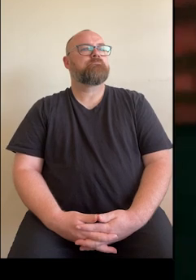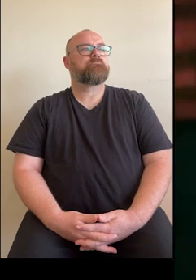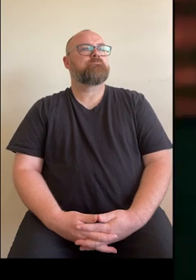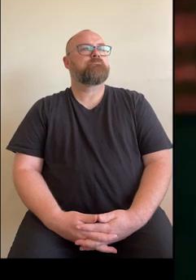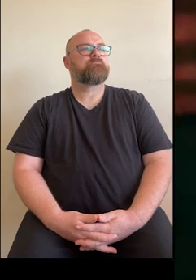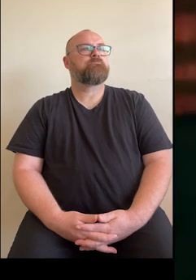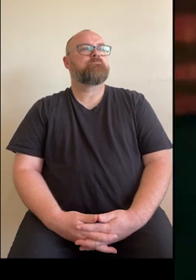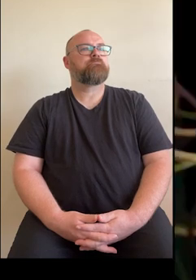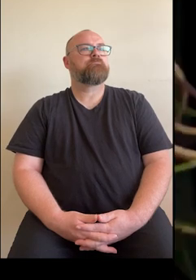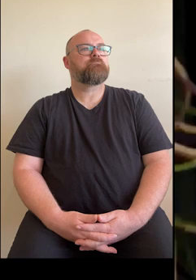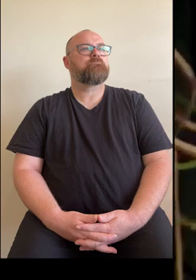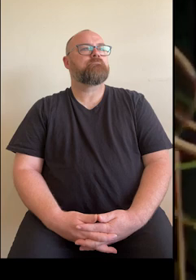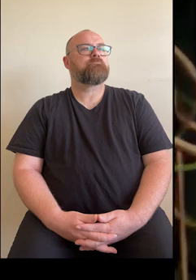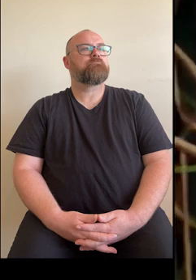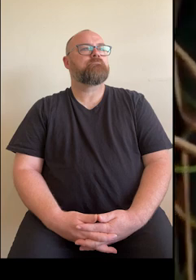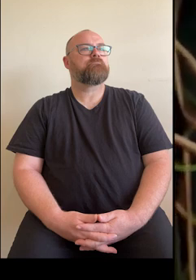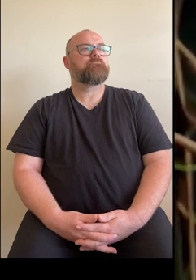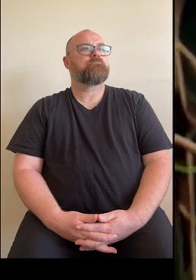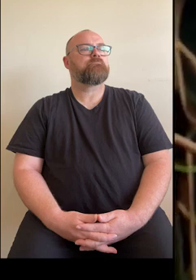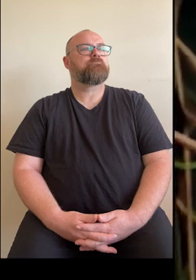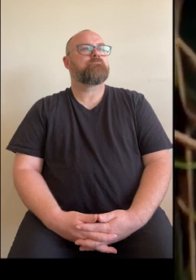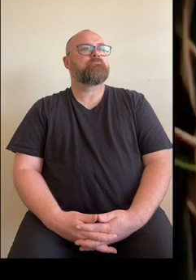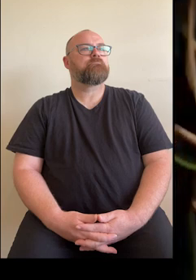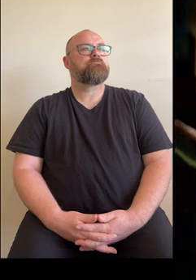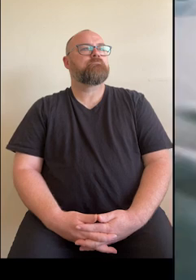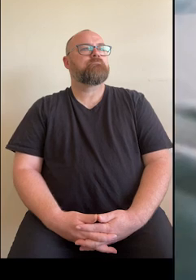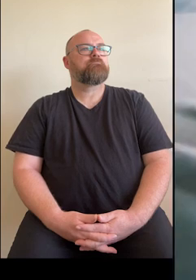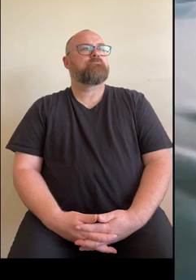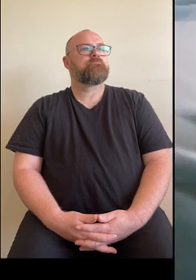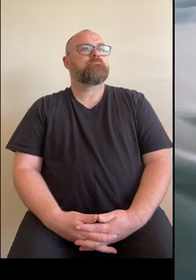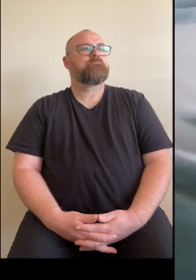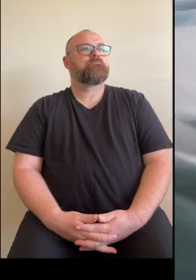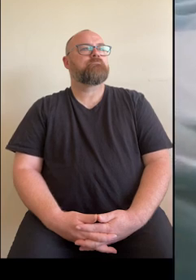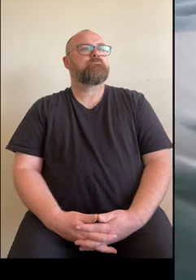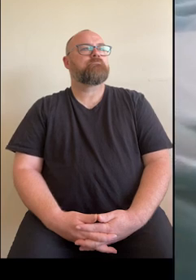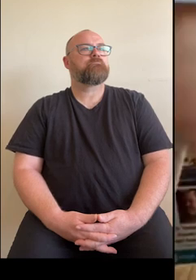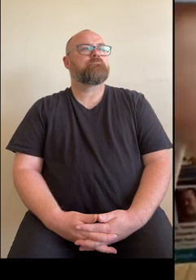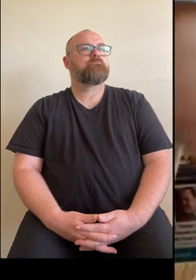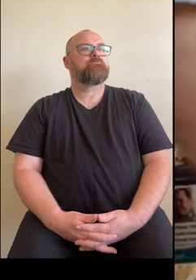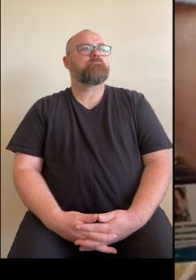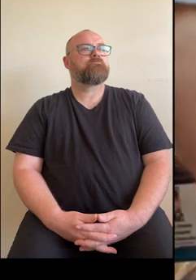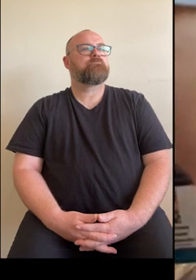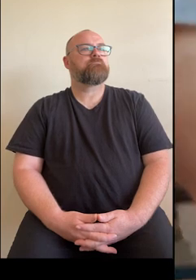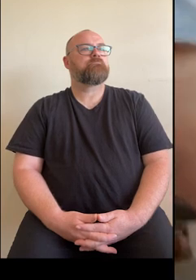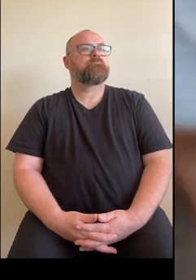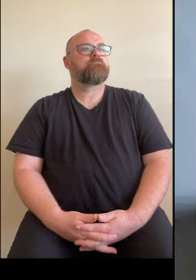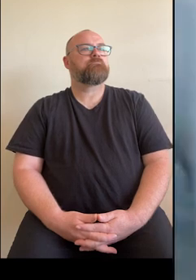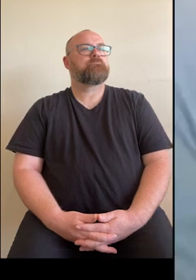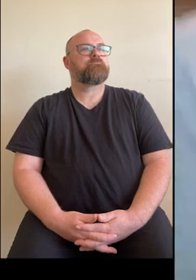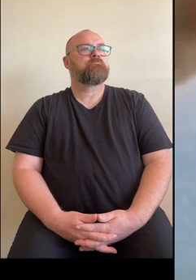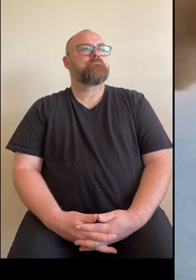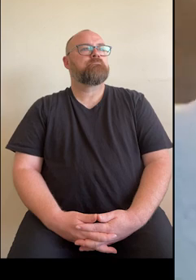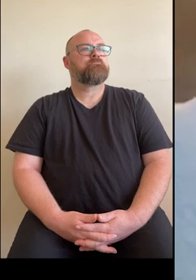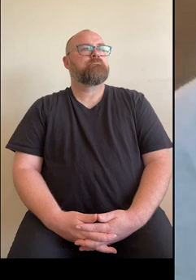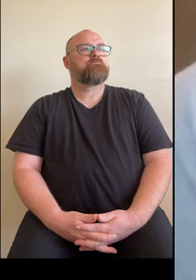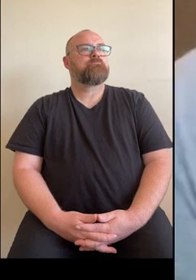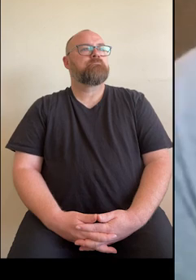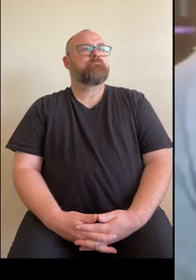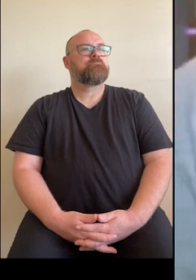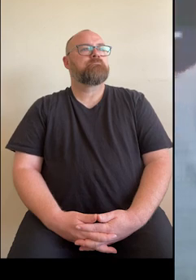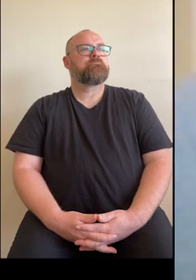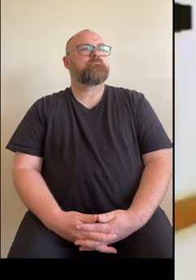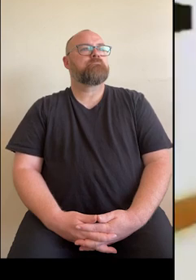information as we can possibly have quickly available at our fingertips is really, really helpful when we're making that assessment and doing that investigation.